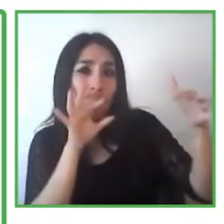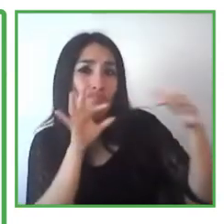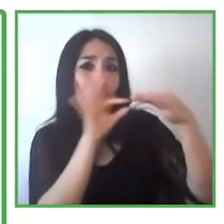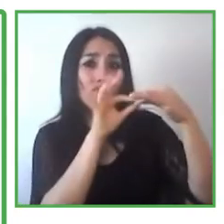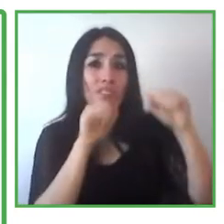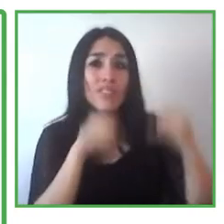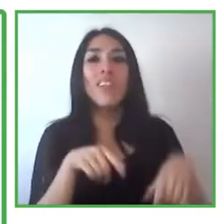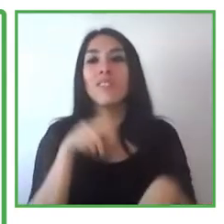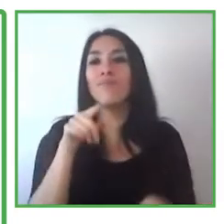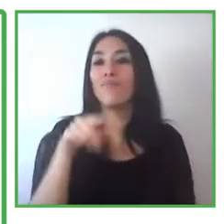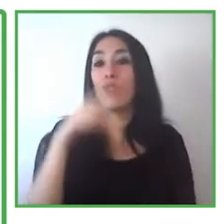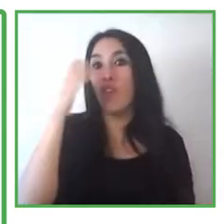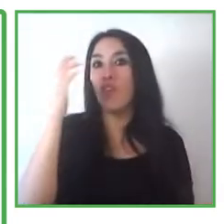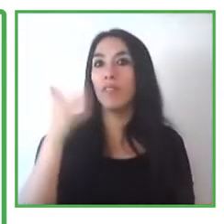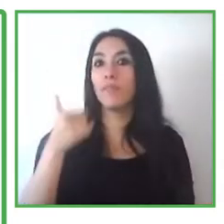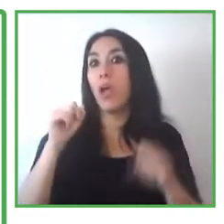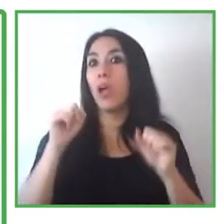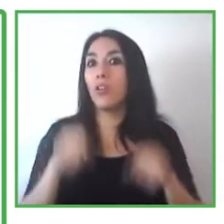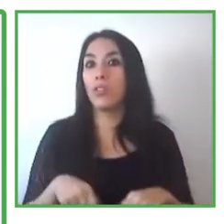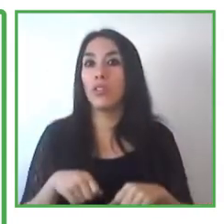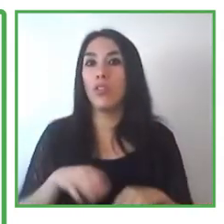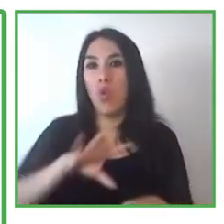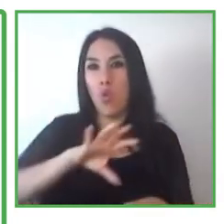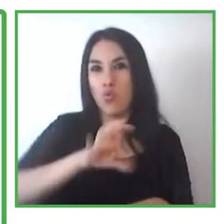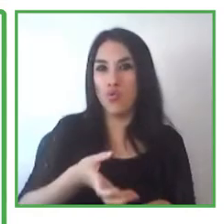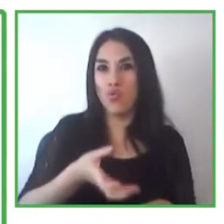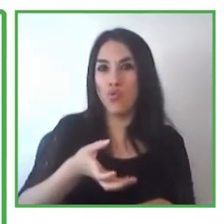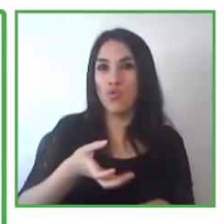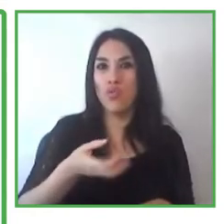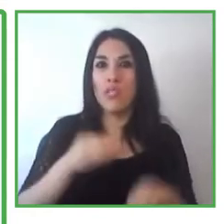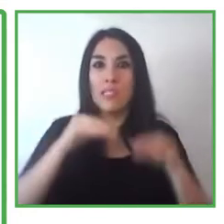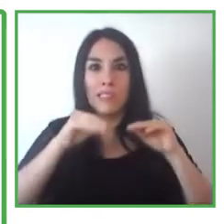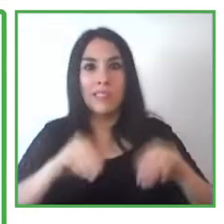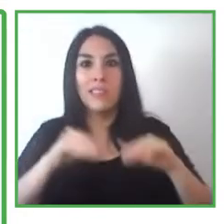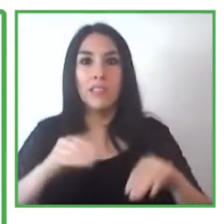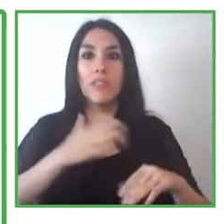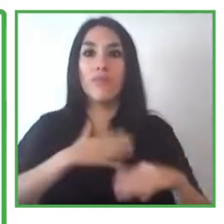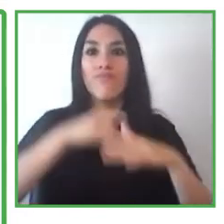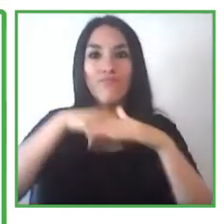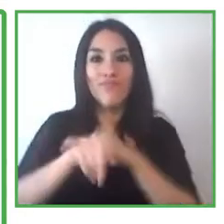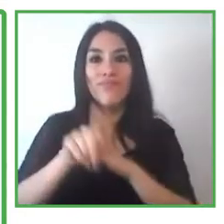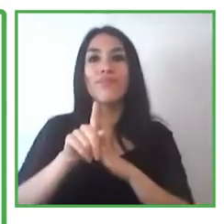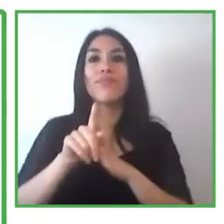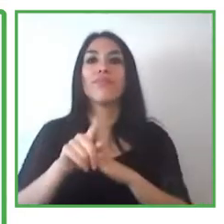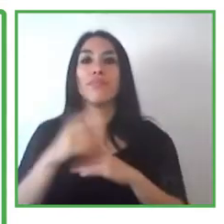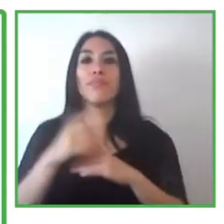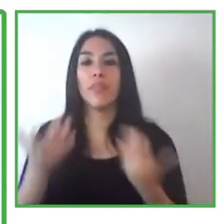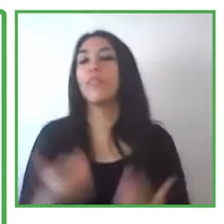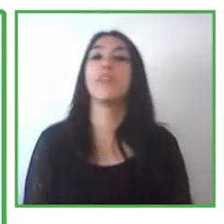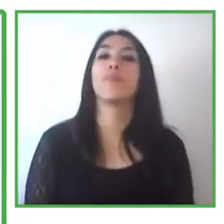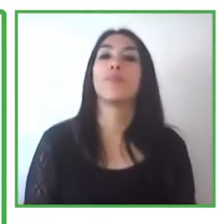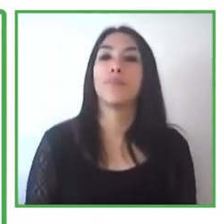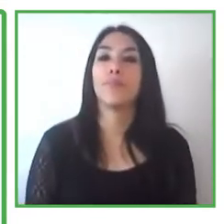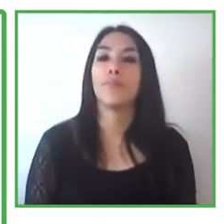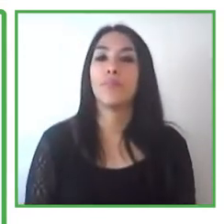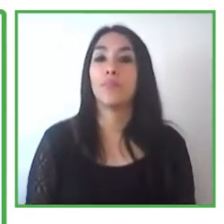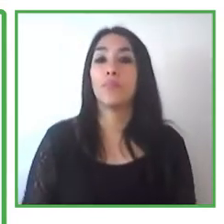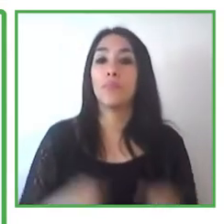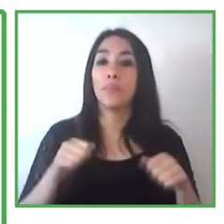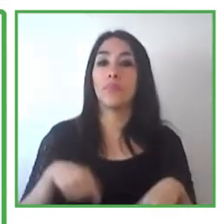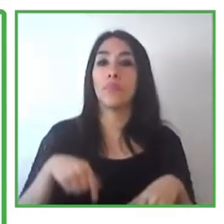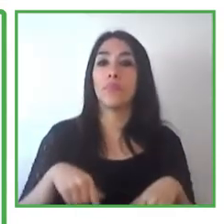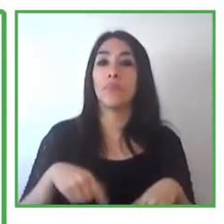other alliances, other partnerships where they can be certified training centers